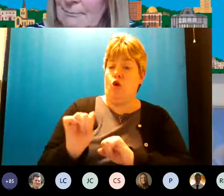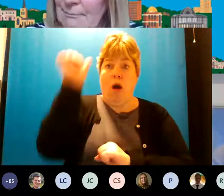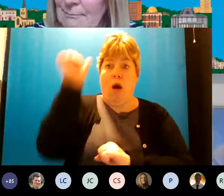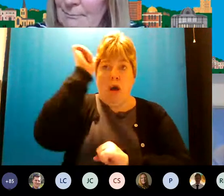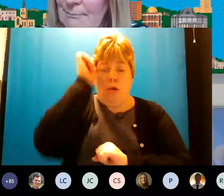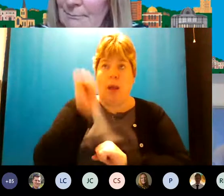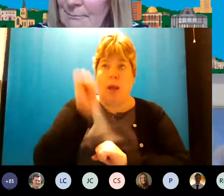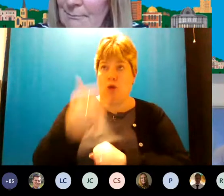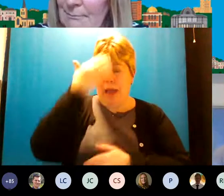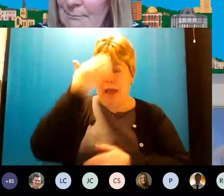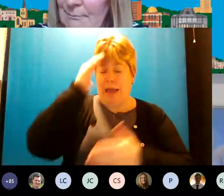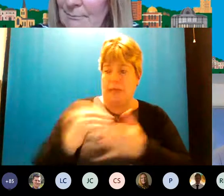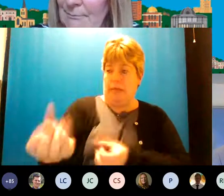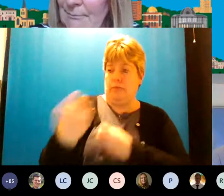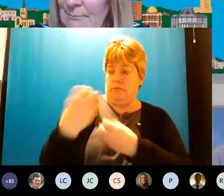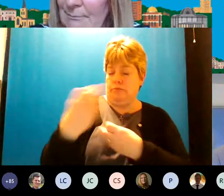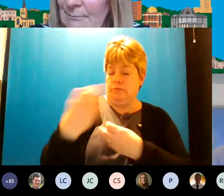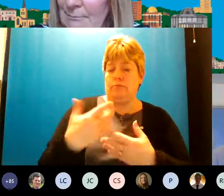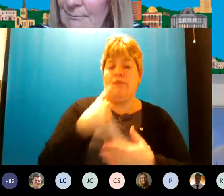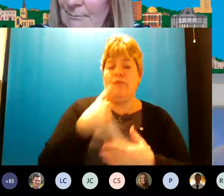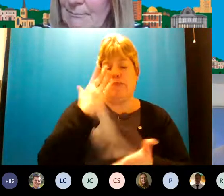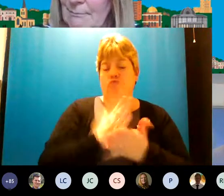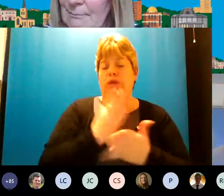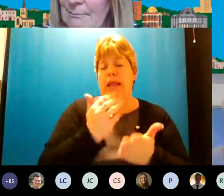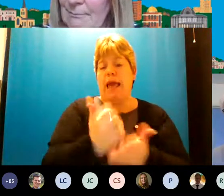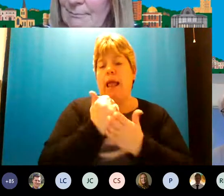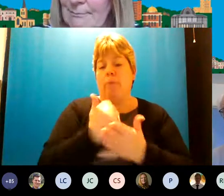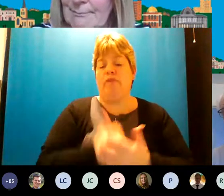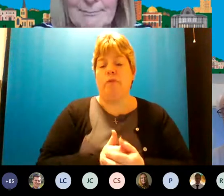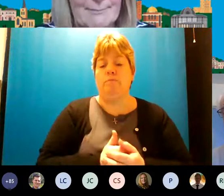and experience into the services that we're designing that'd be really helpful